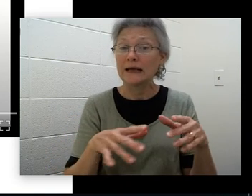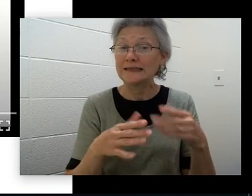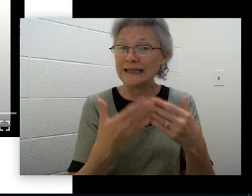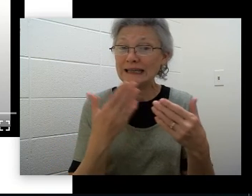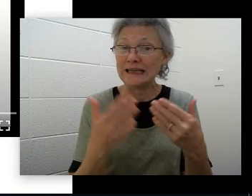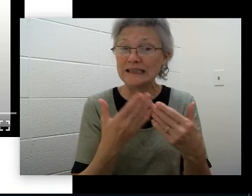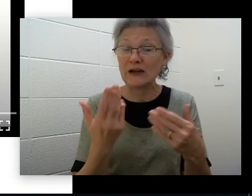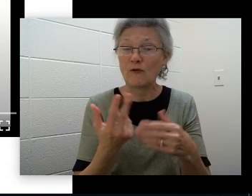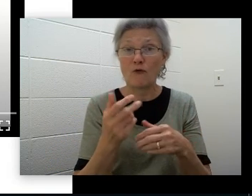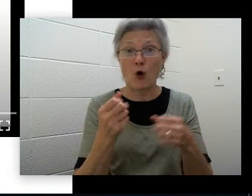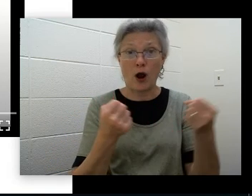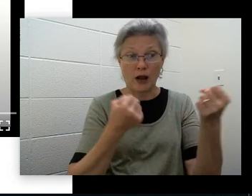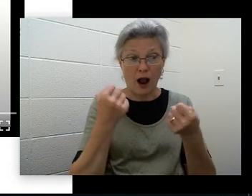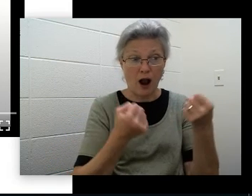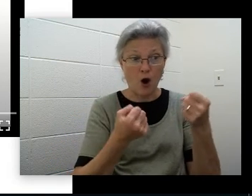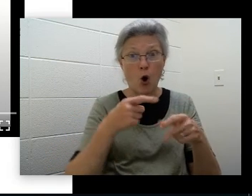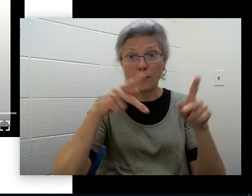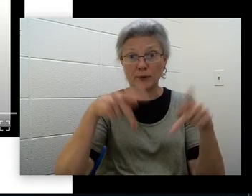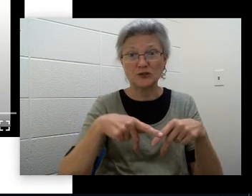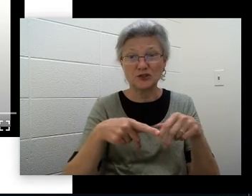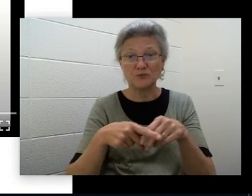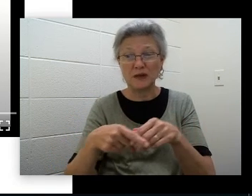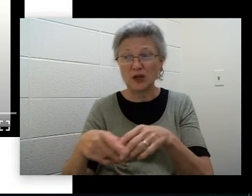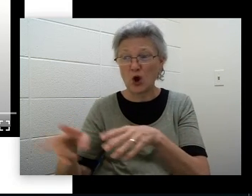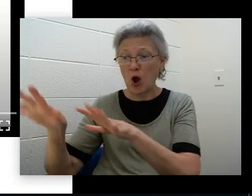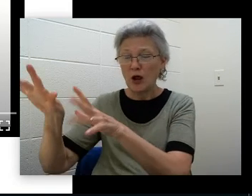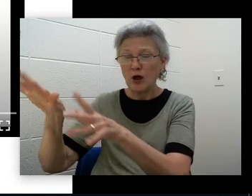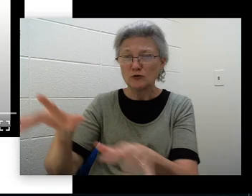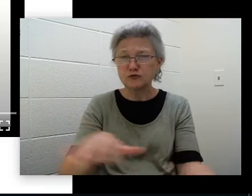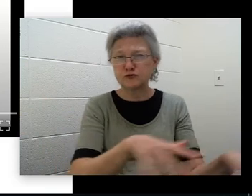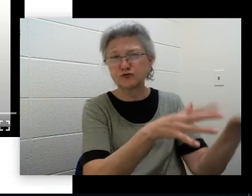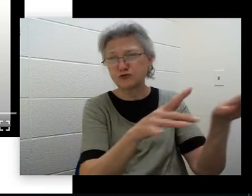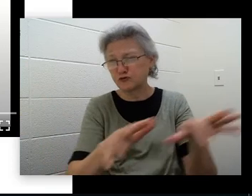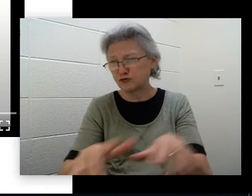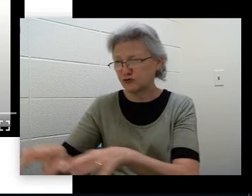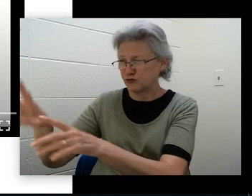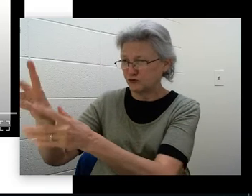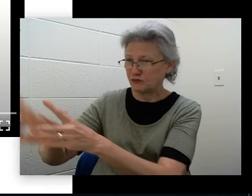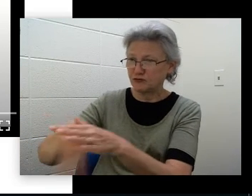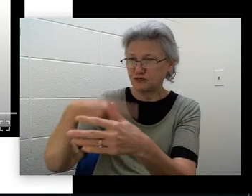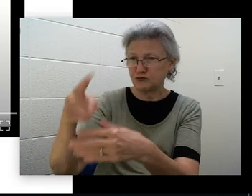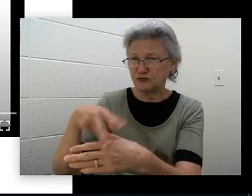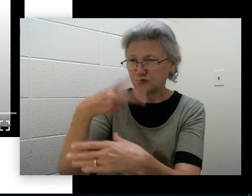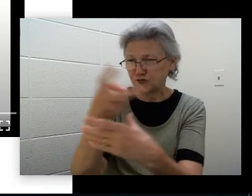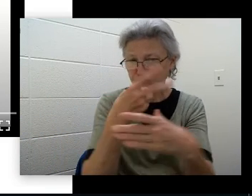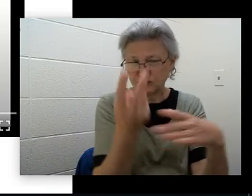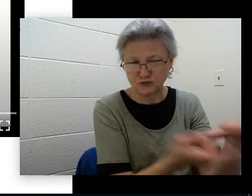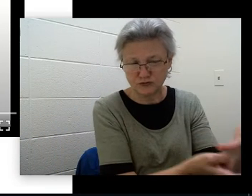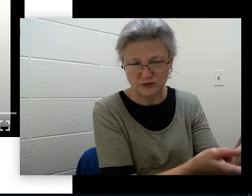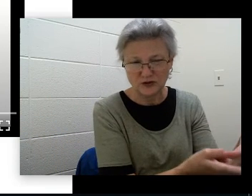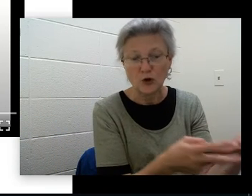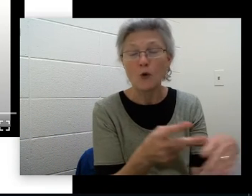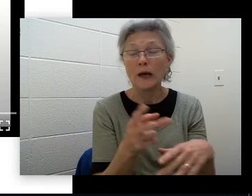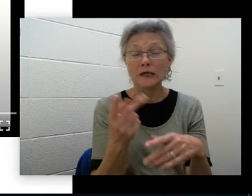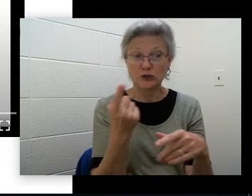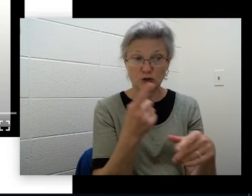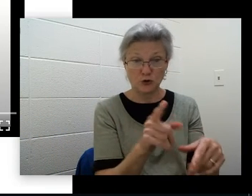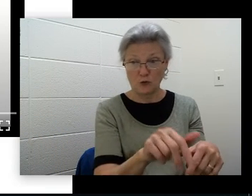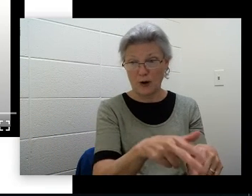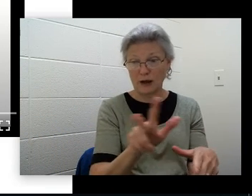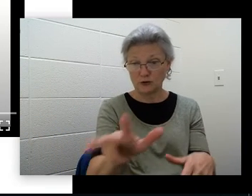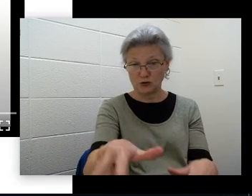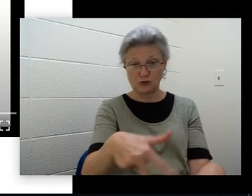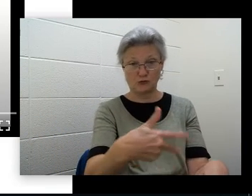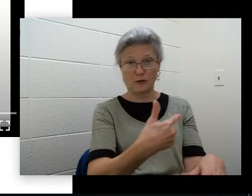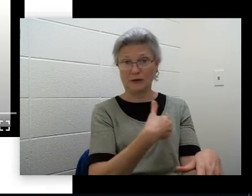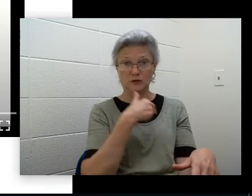or a car. So we use the phrase, turn around, don't drown, when we want to remind people to